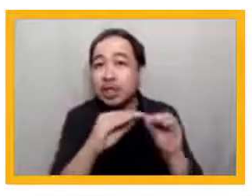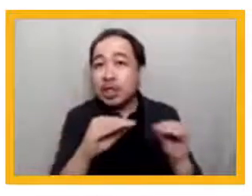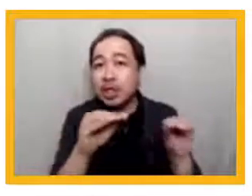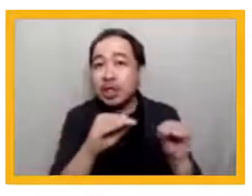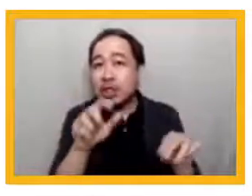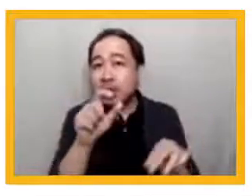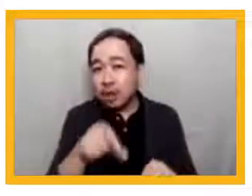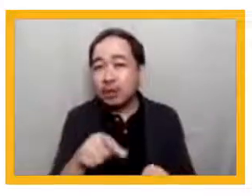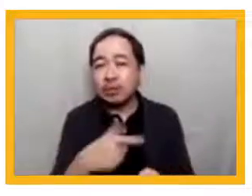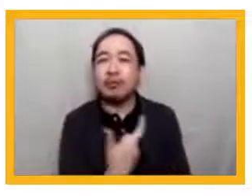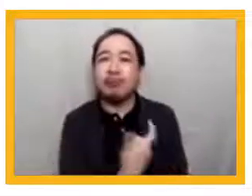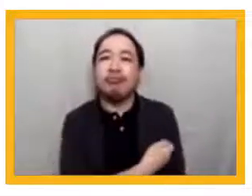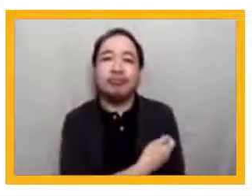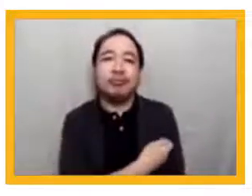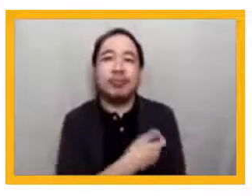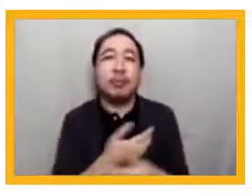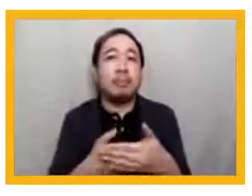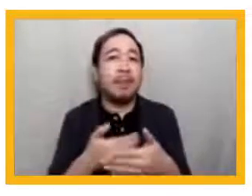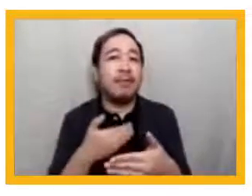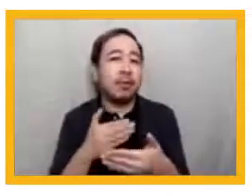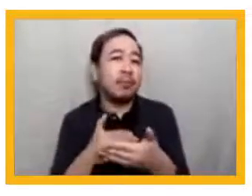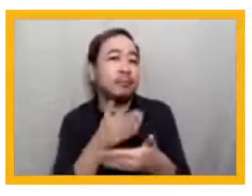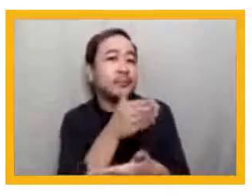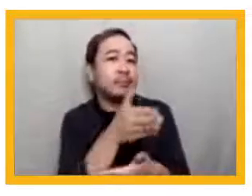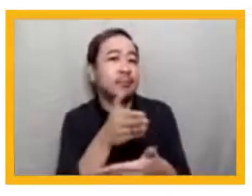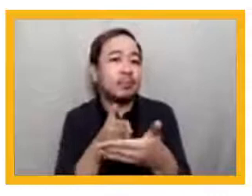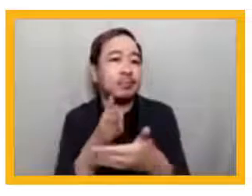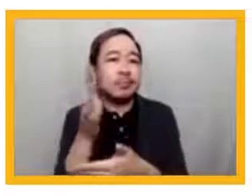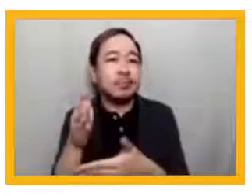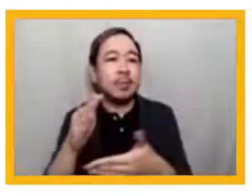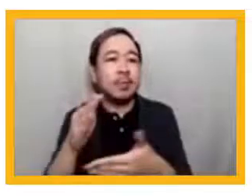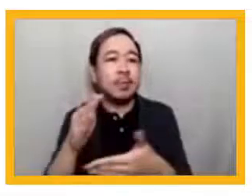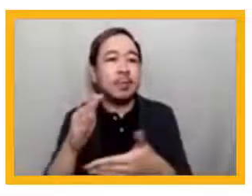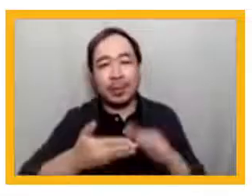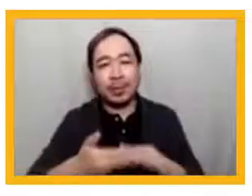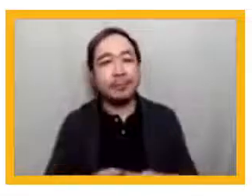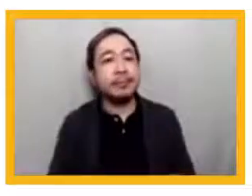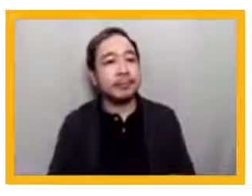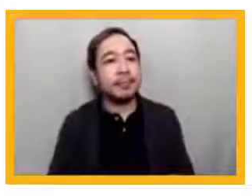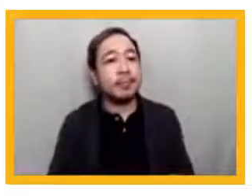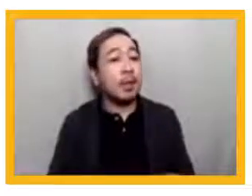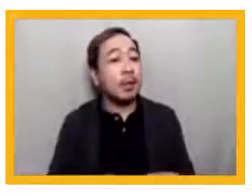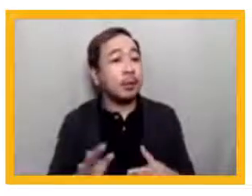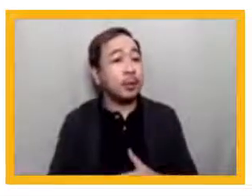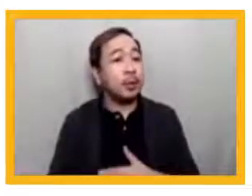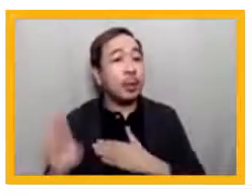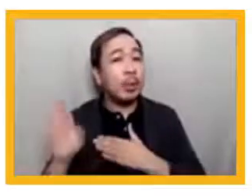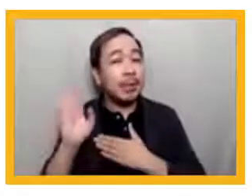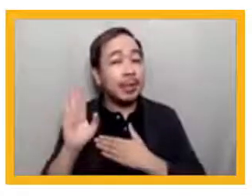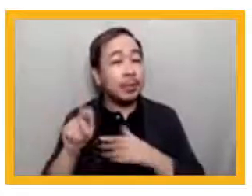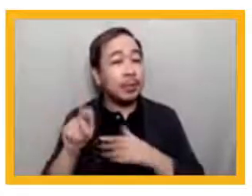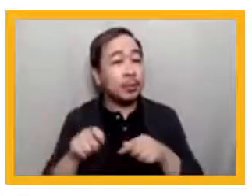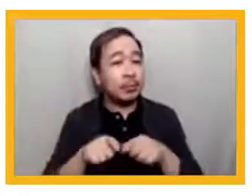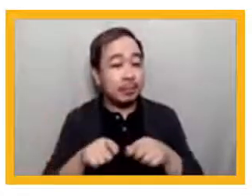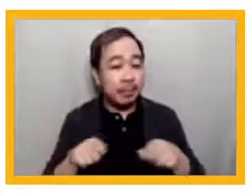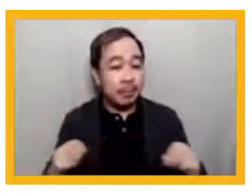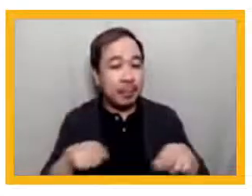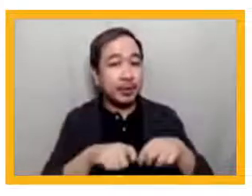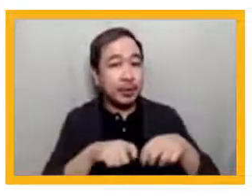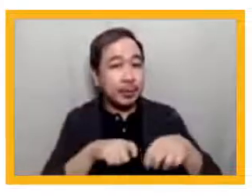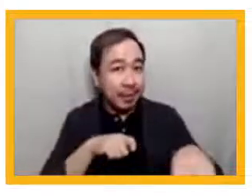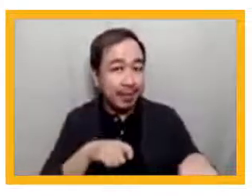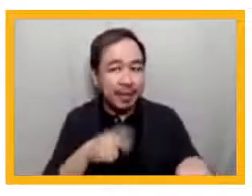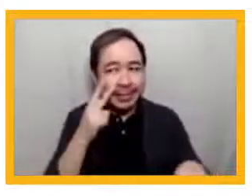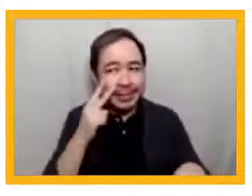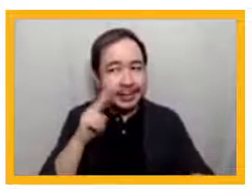commitment to measurement, and to recommit as needed. Even in a pandemic, and against almost all advice, we continued